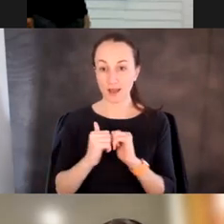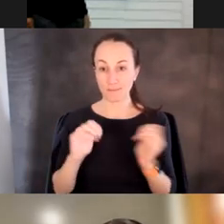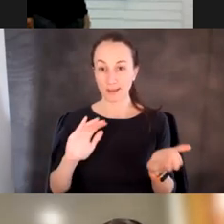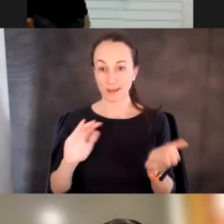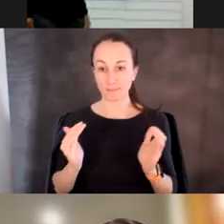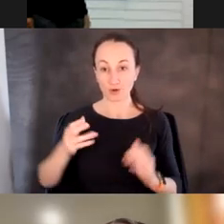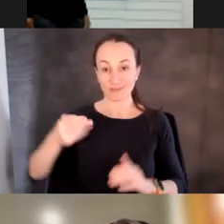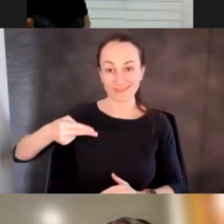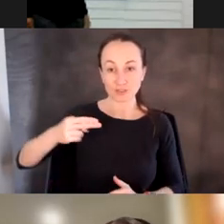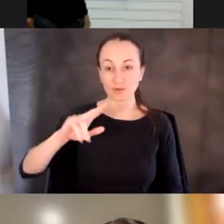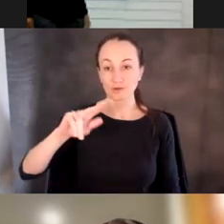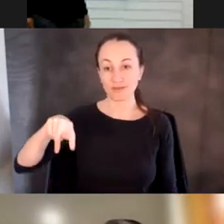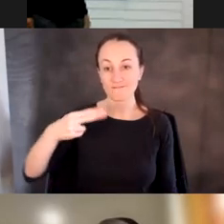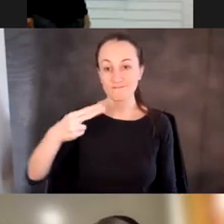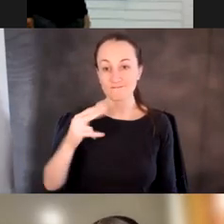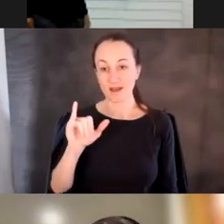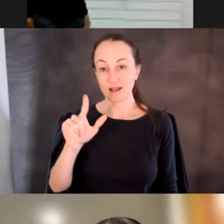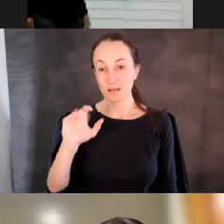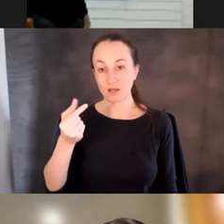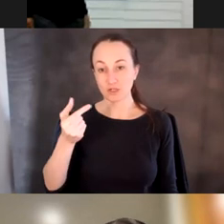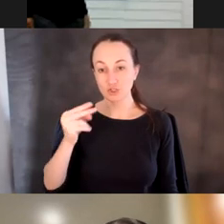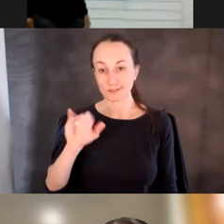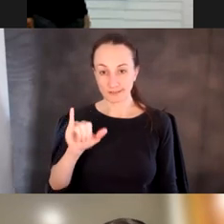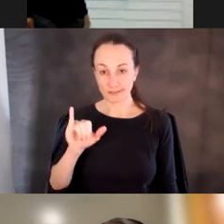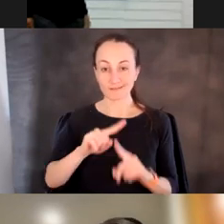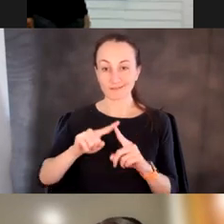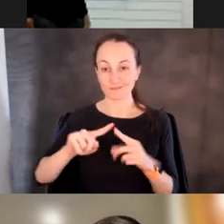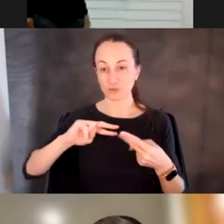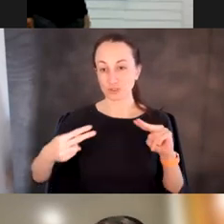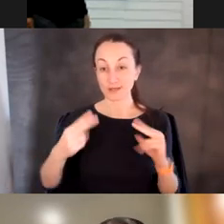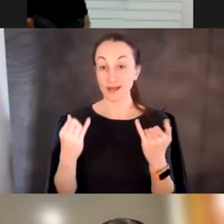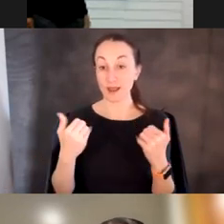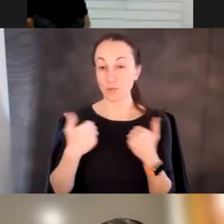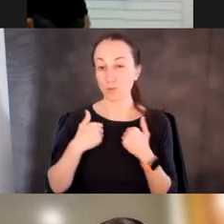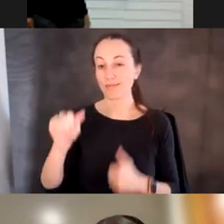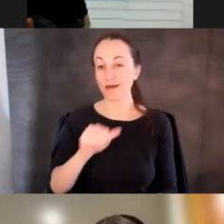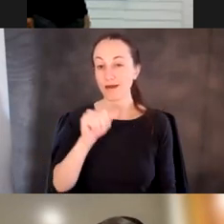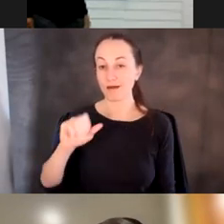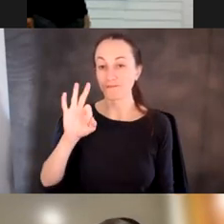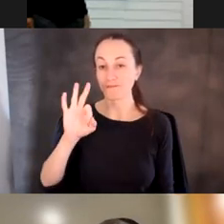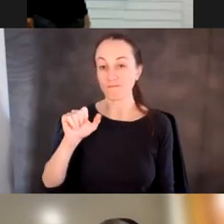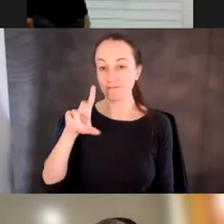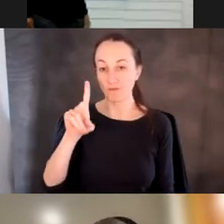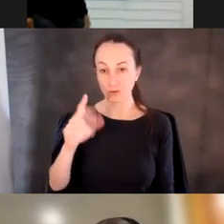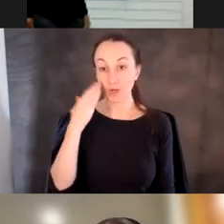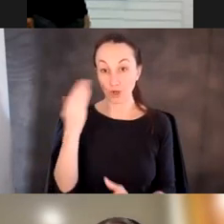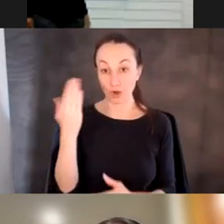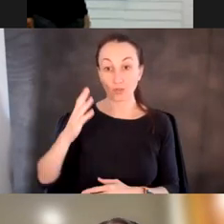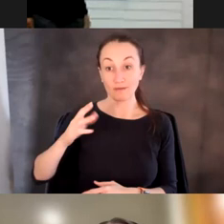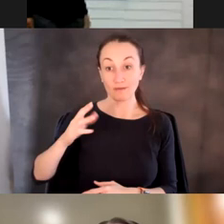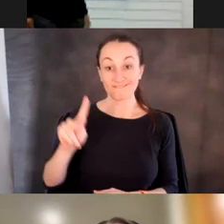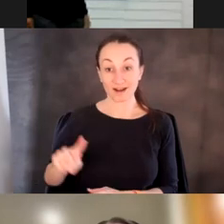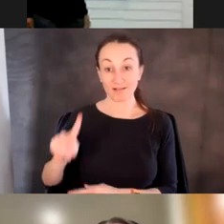of different proteins. And similarly now with, you know, alpha fold, uh, we also, of course, know that phylogenies encode structure,